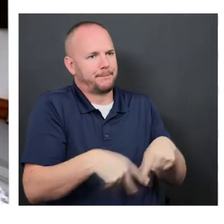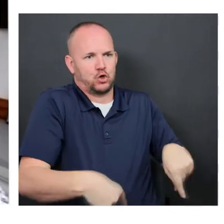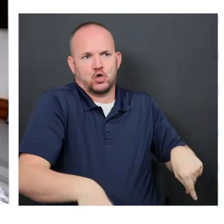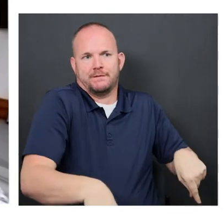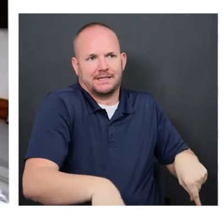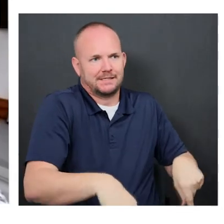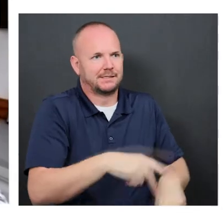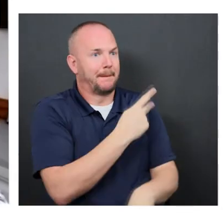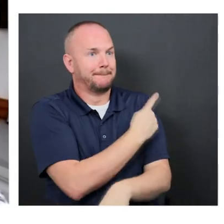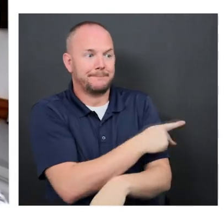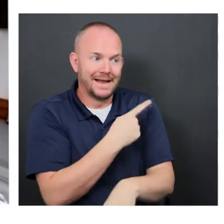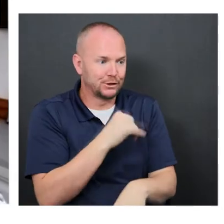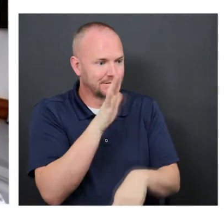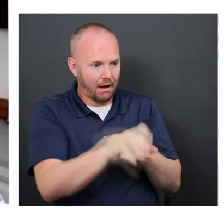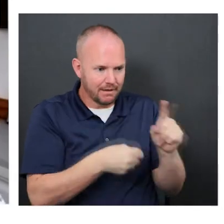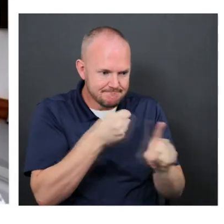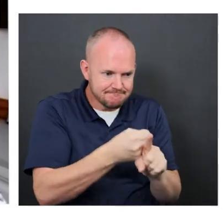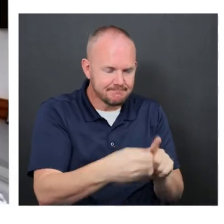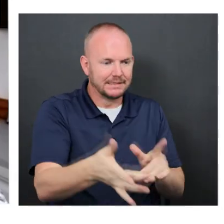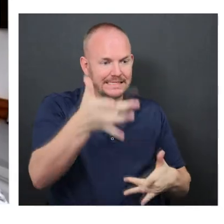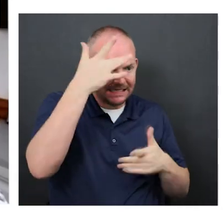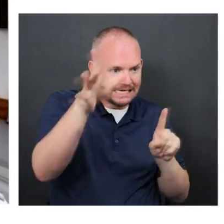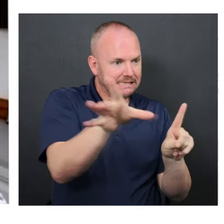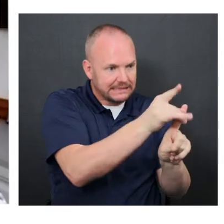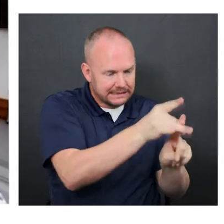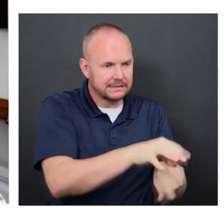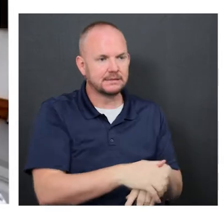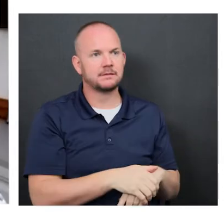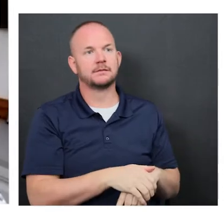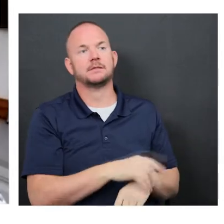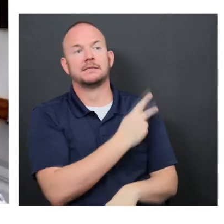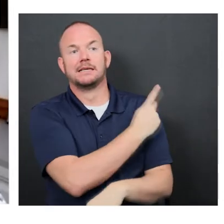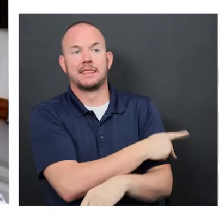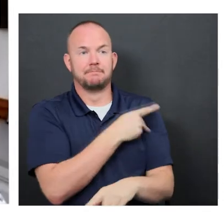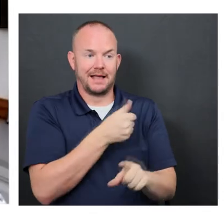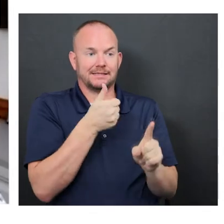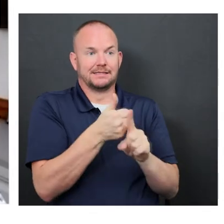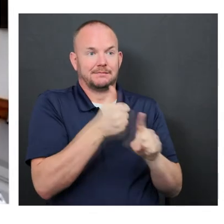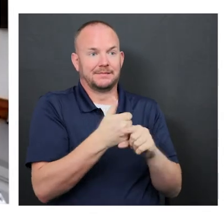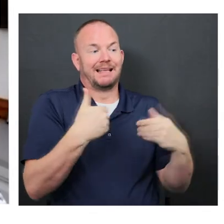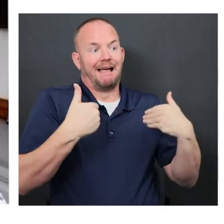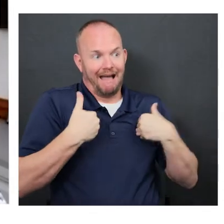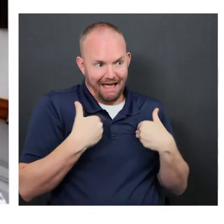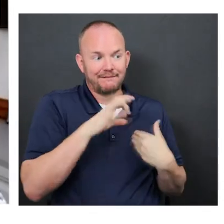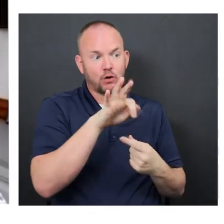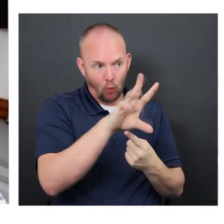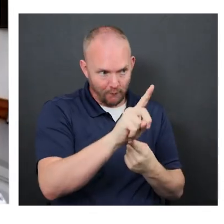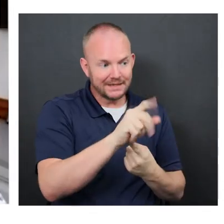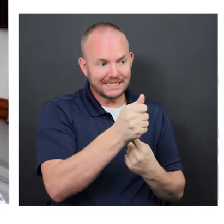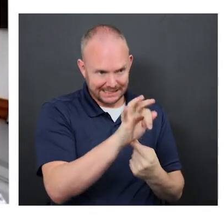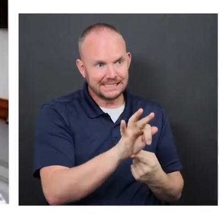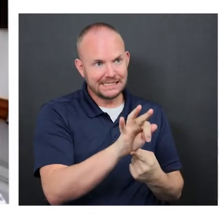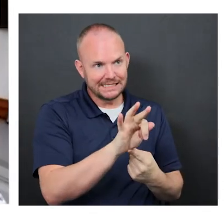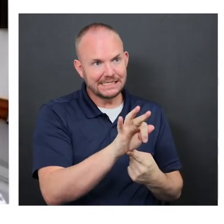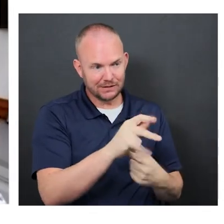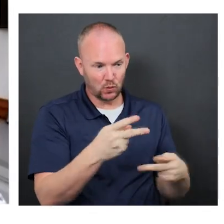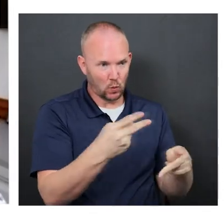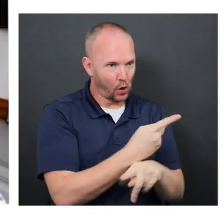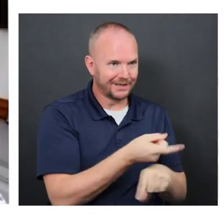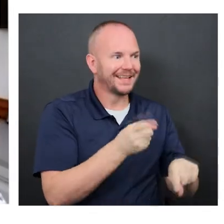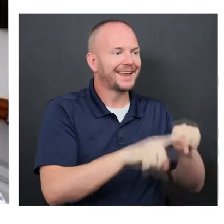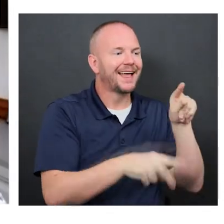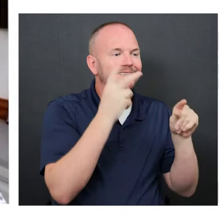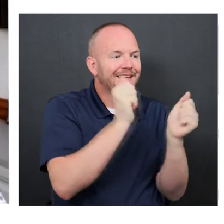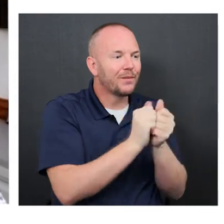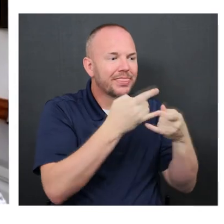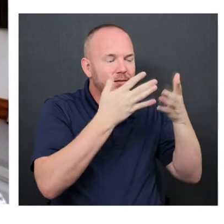the patient is not the virus. The patient is sick with COVID. So it's more important for us since they can't see our smile,